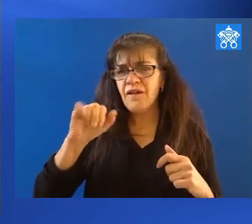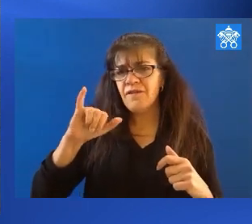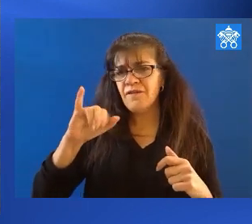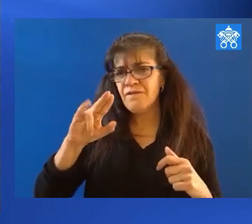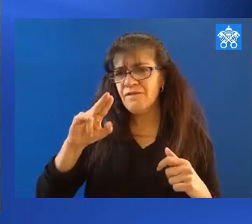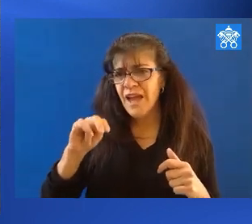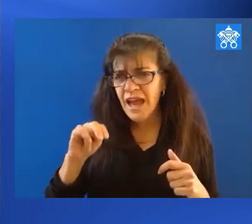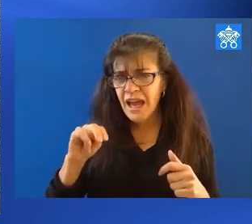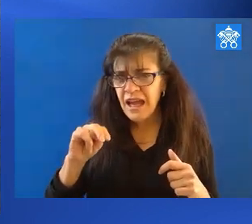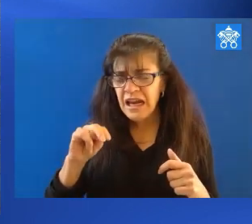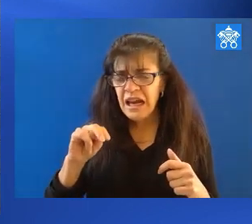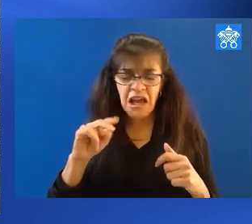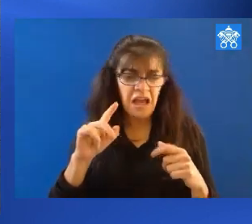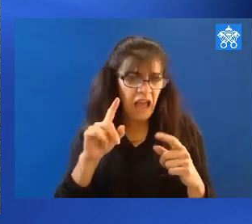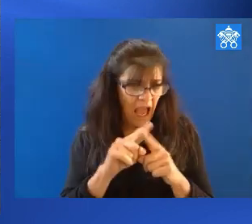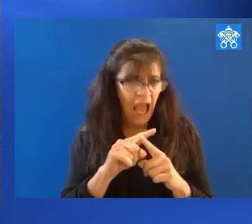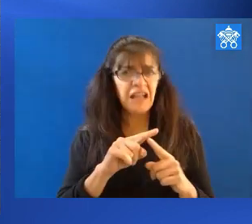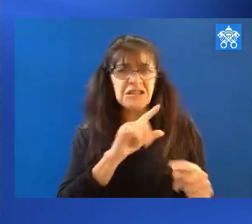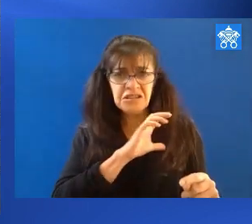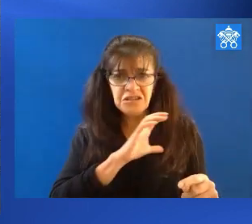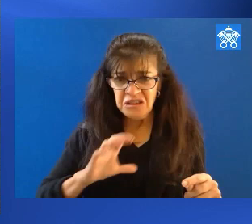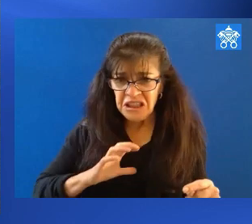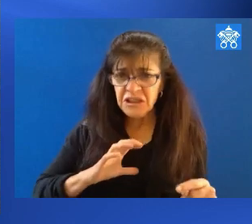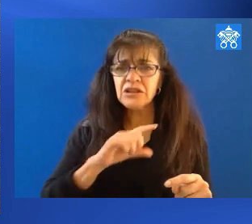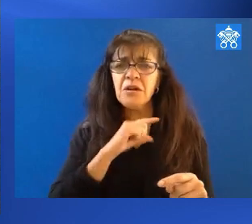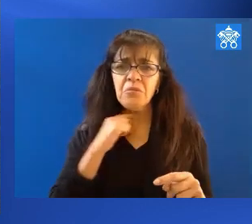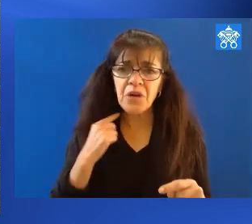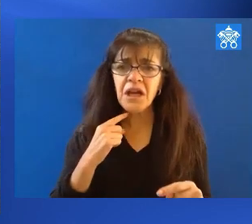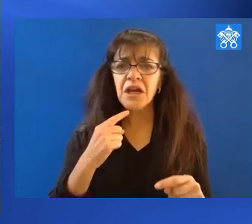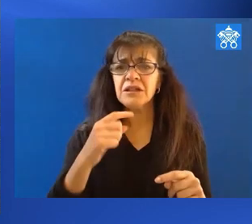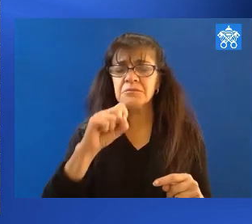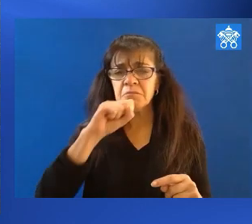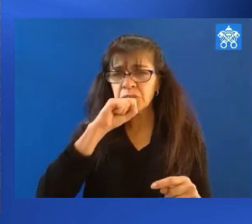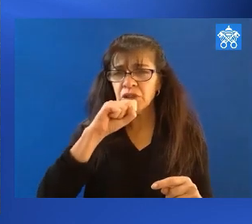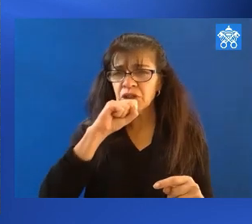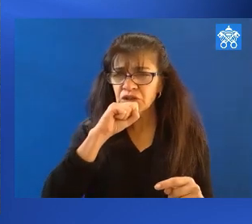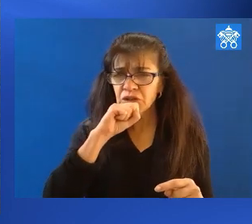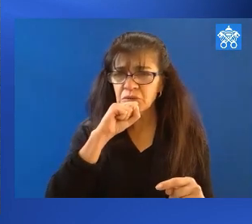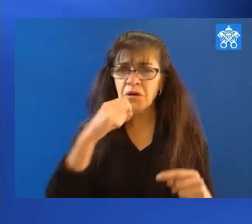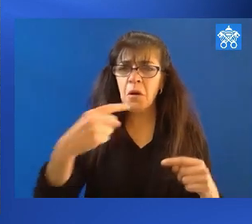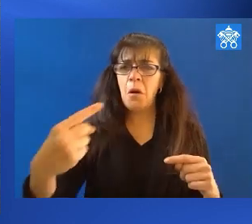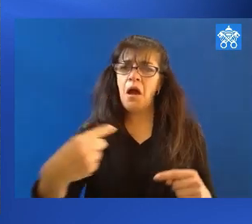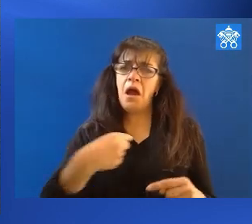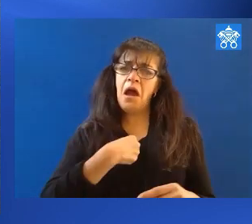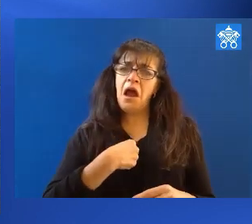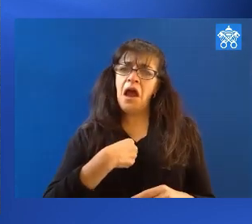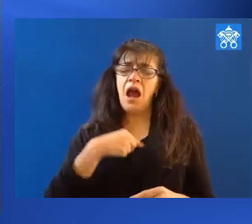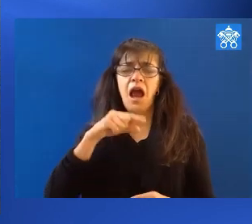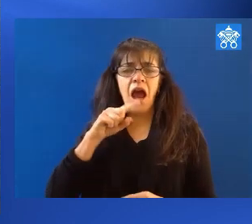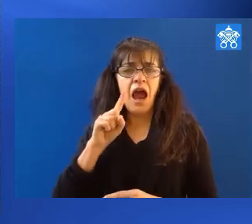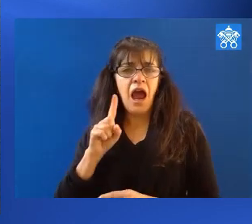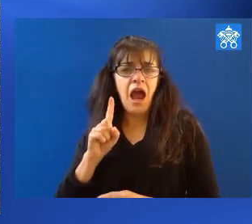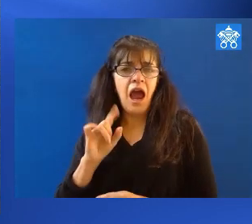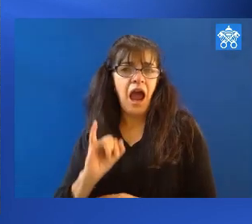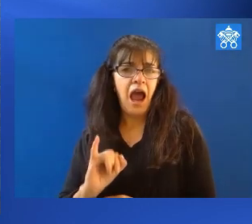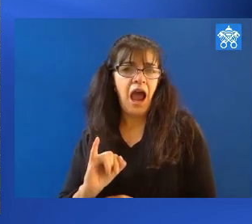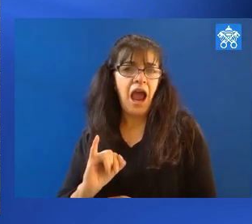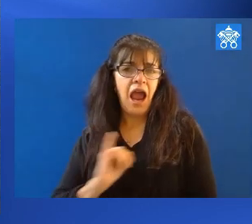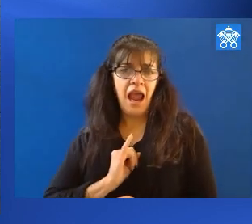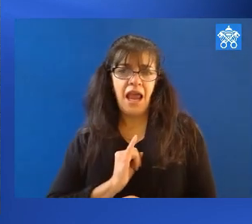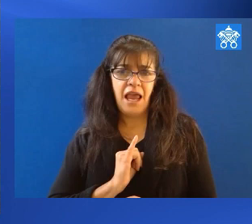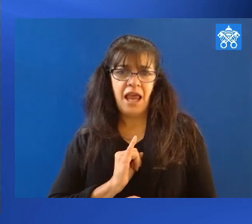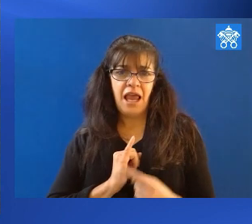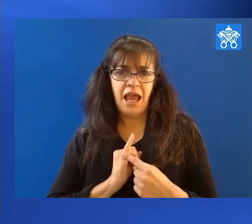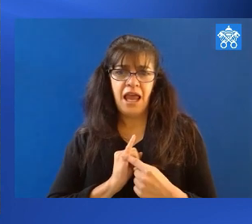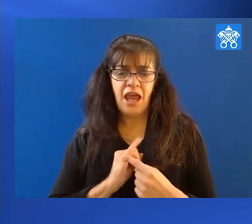even as Christians, priests and bishops, always to have the word I on our lips.